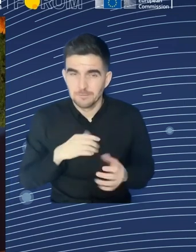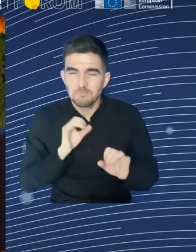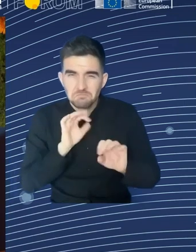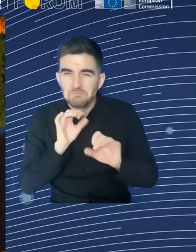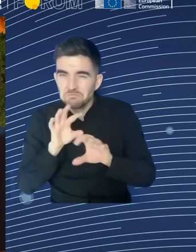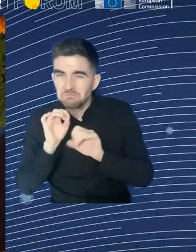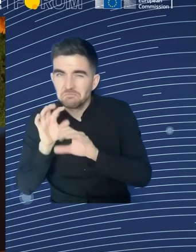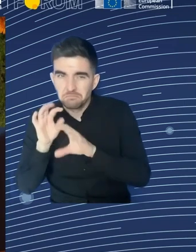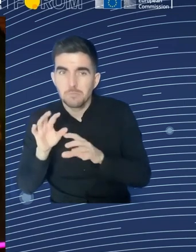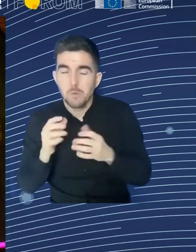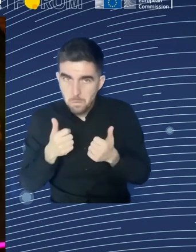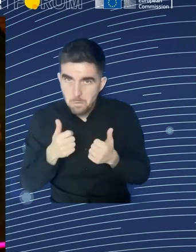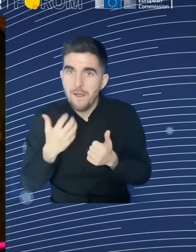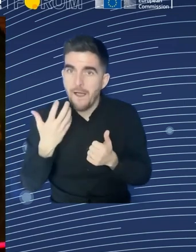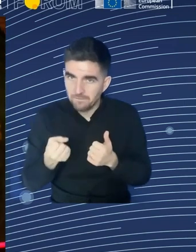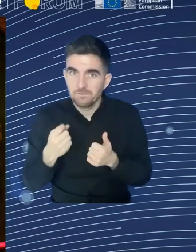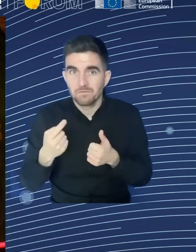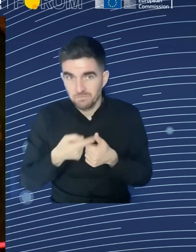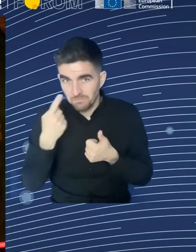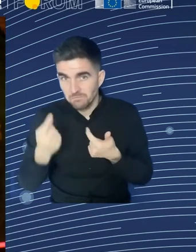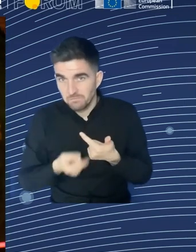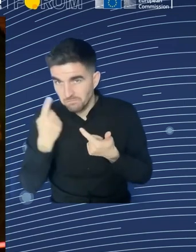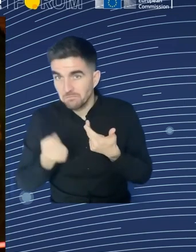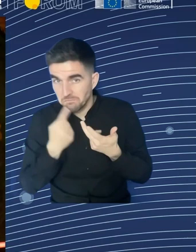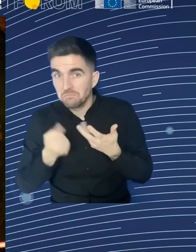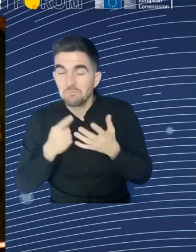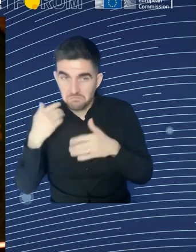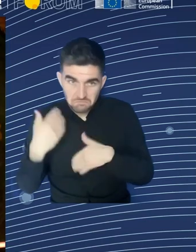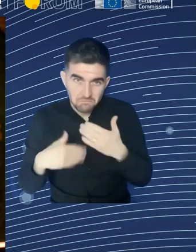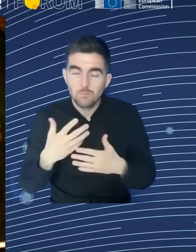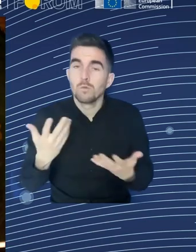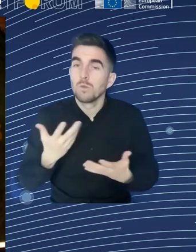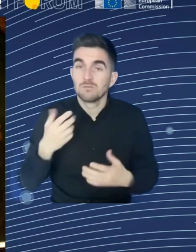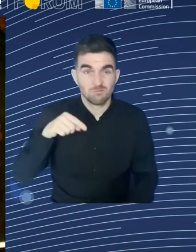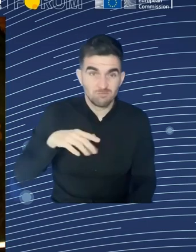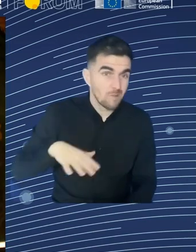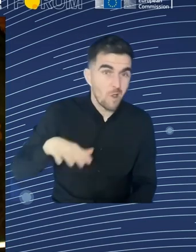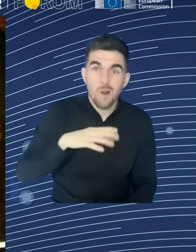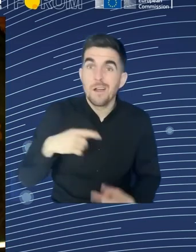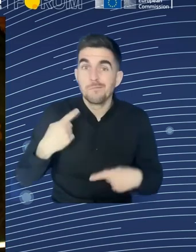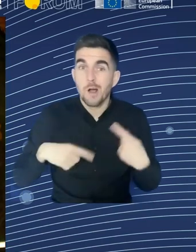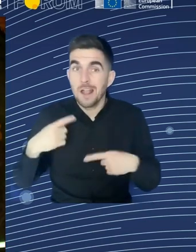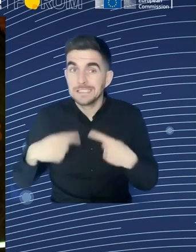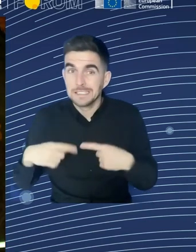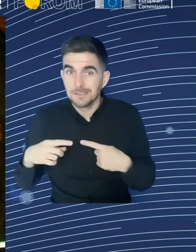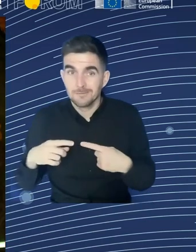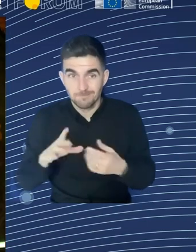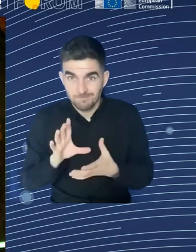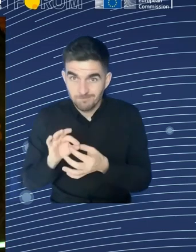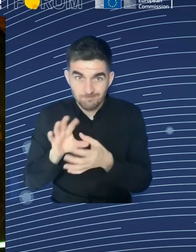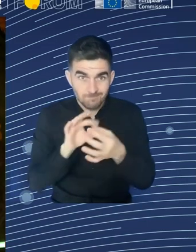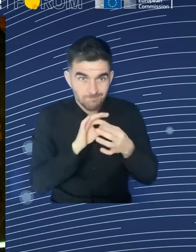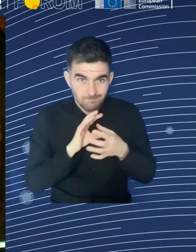partners, can really contribute to the success of the social policies, and to make the twin